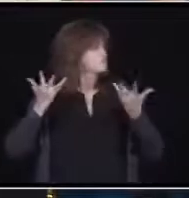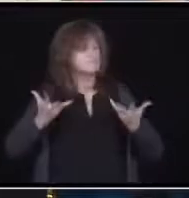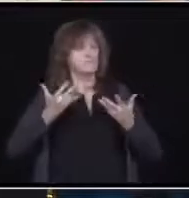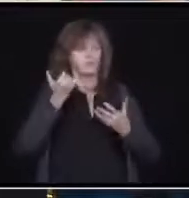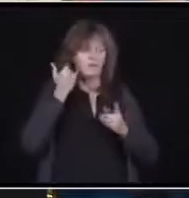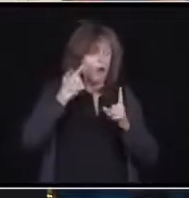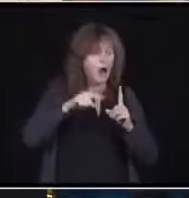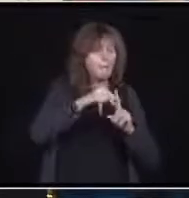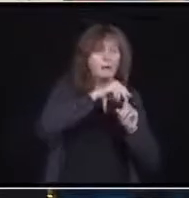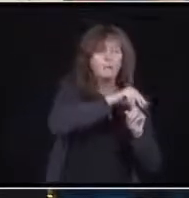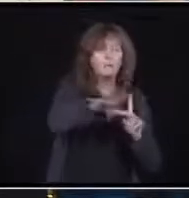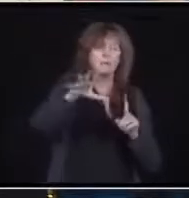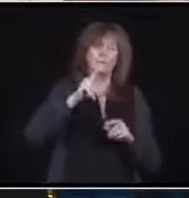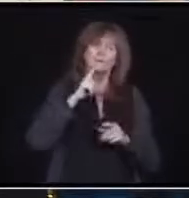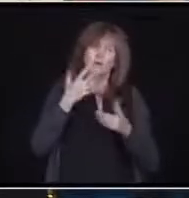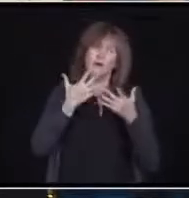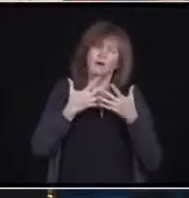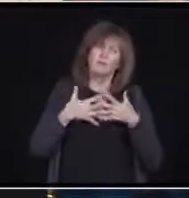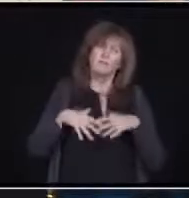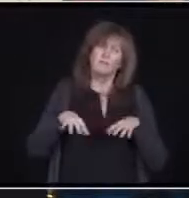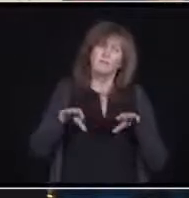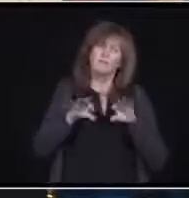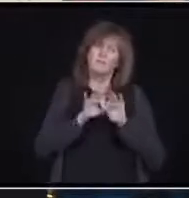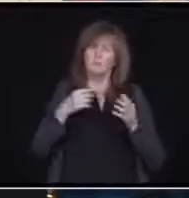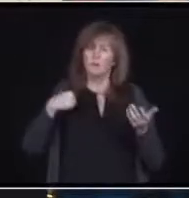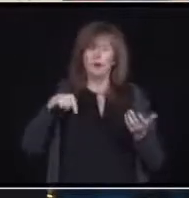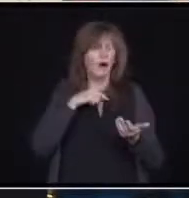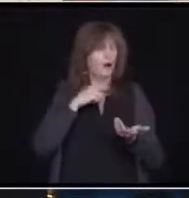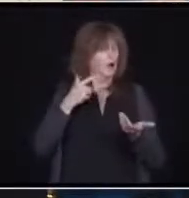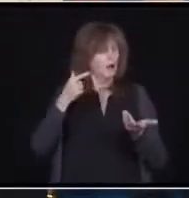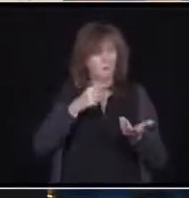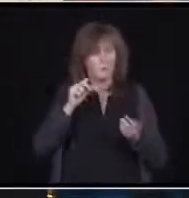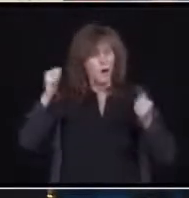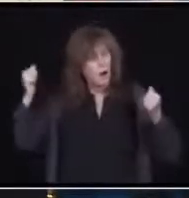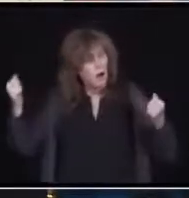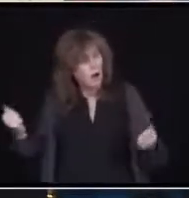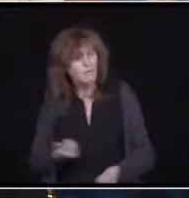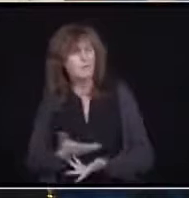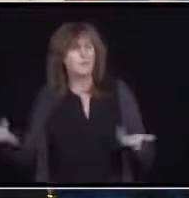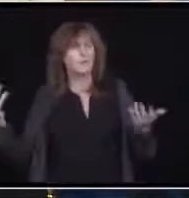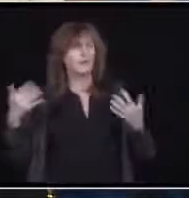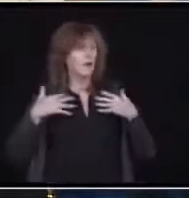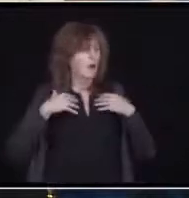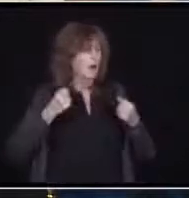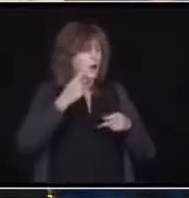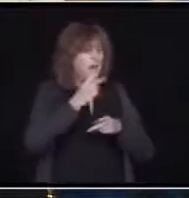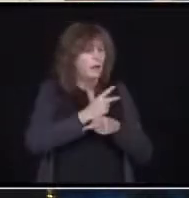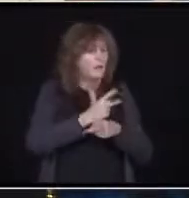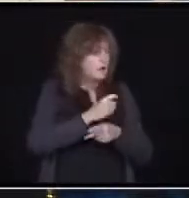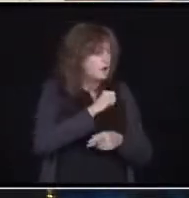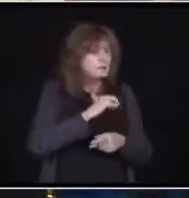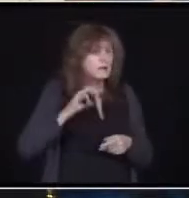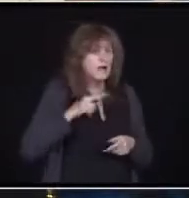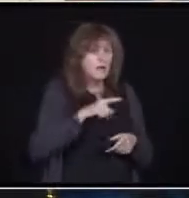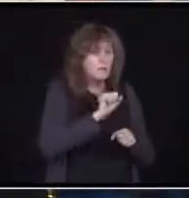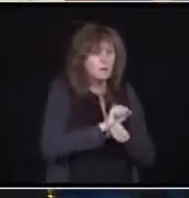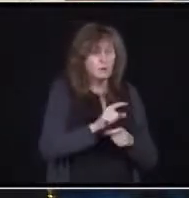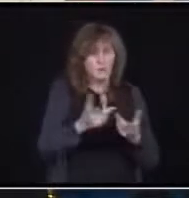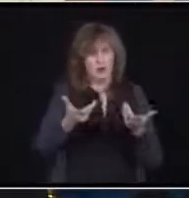we can do everything as a government. The health care workers can do everything. But if we have certain groups within the public,